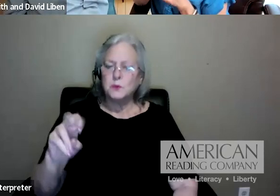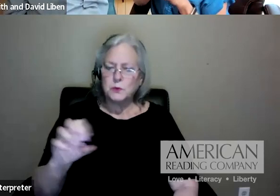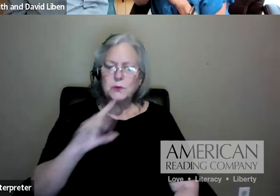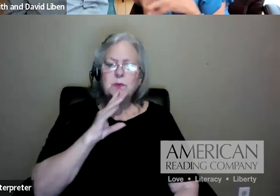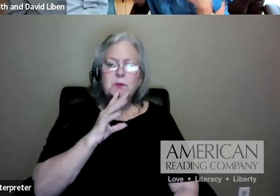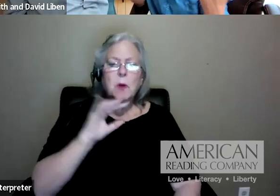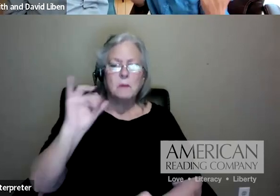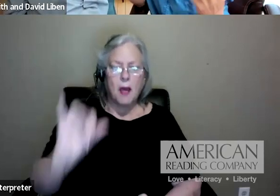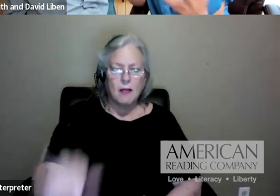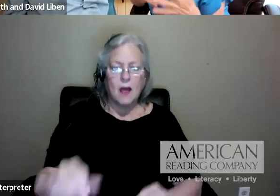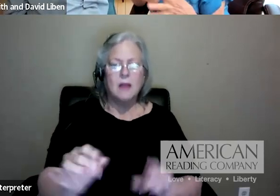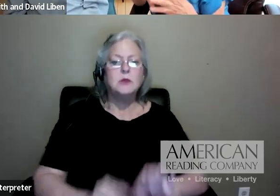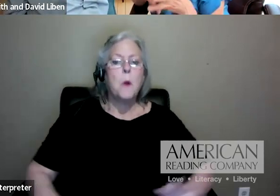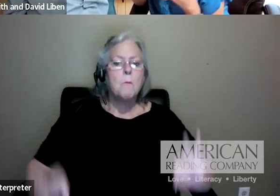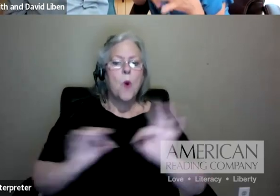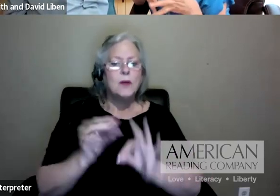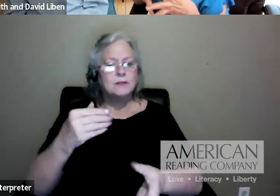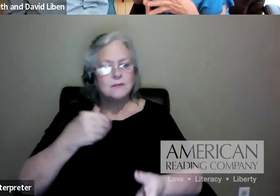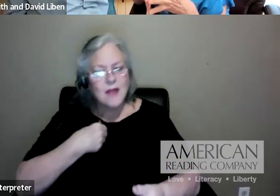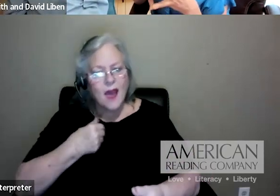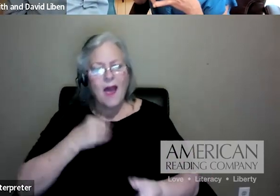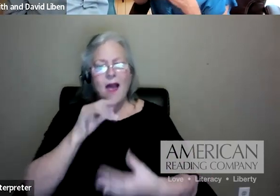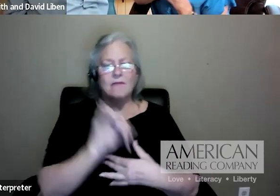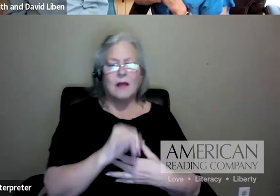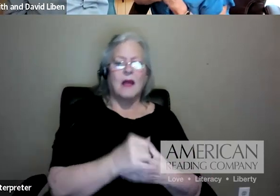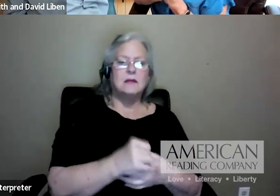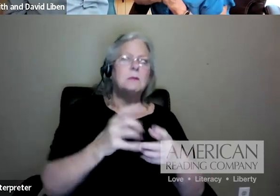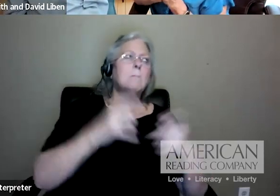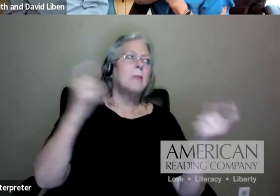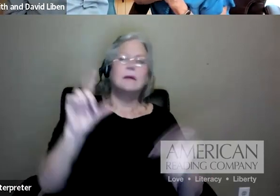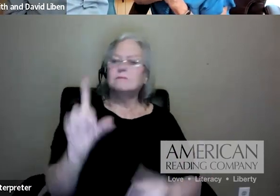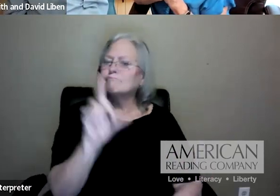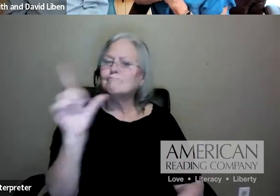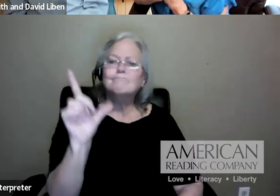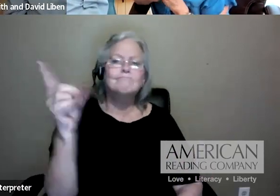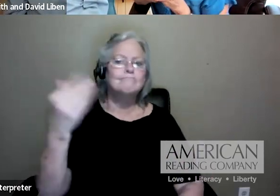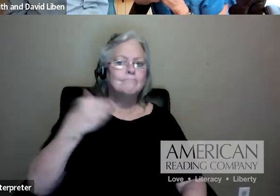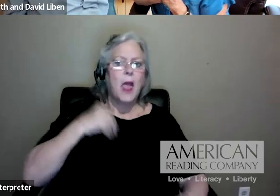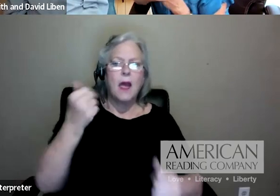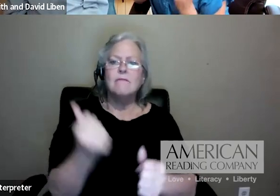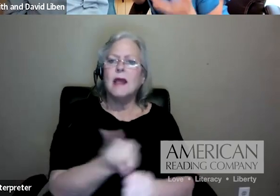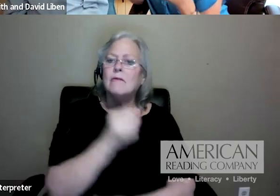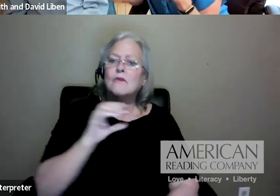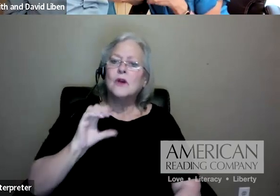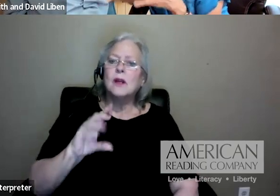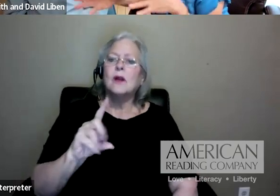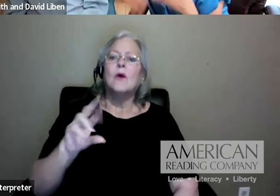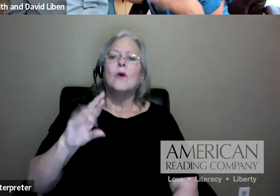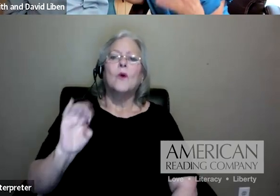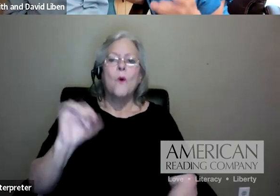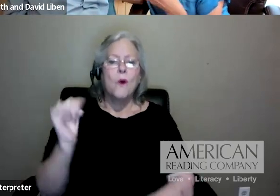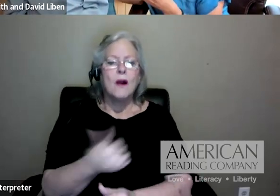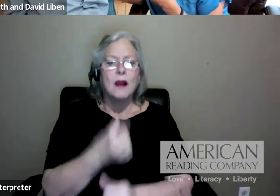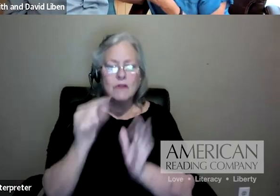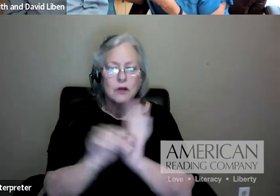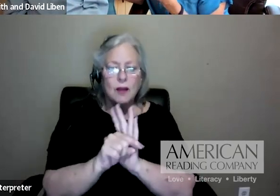the, um, classroom live with the massive libraries that go with our core in every grade. Um, so that is a volume of reading and